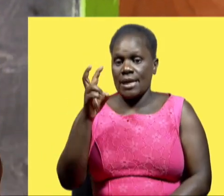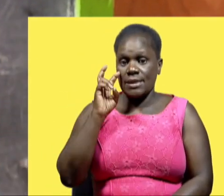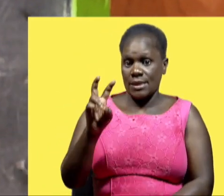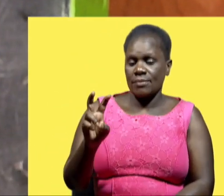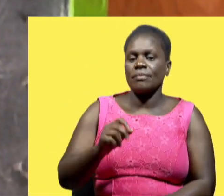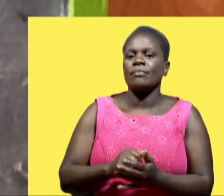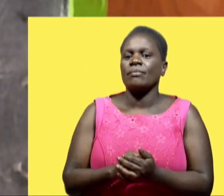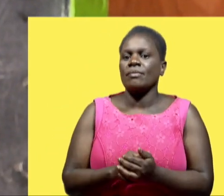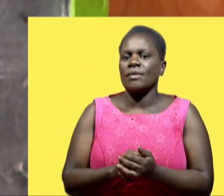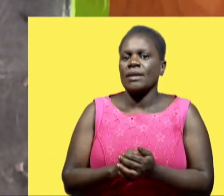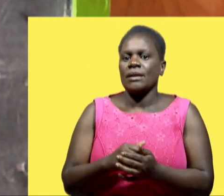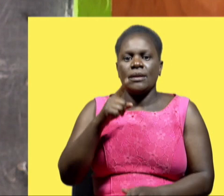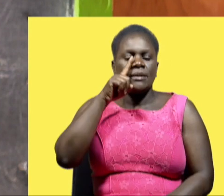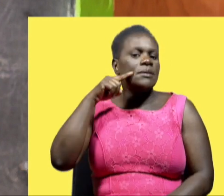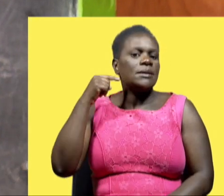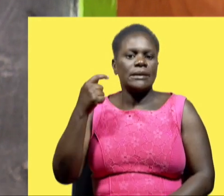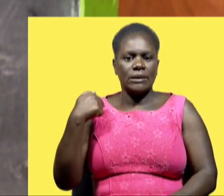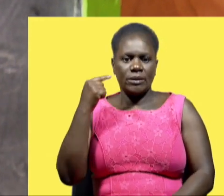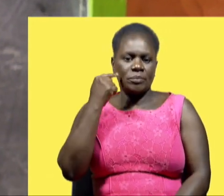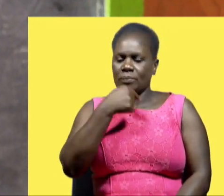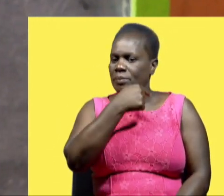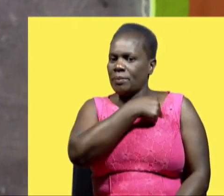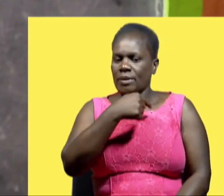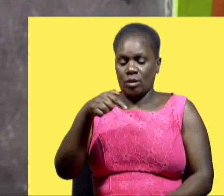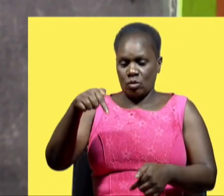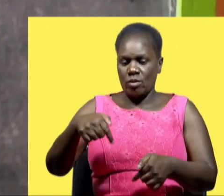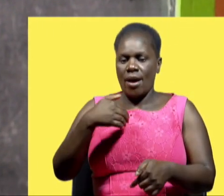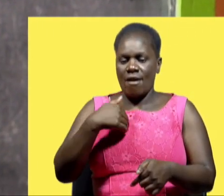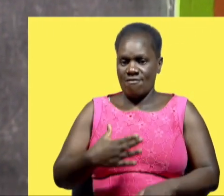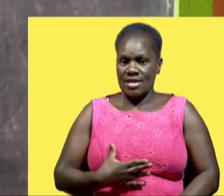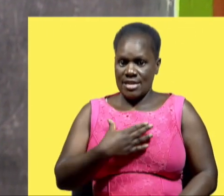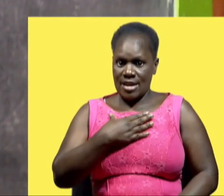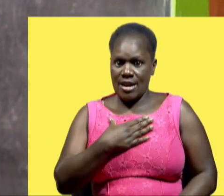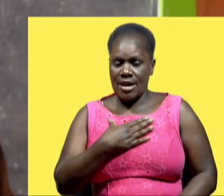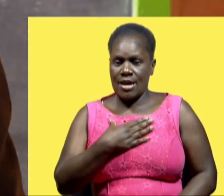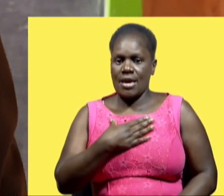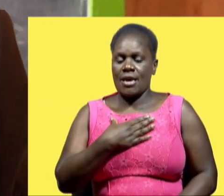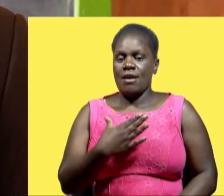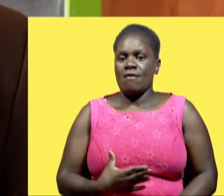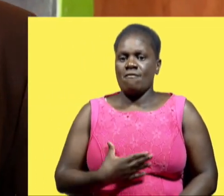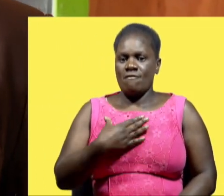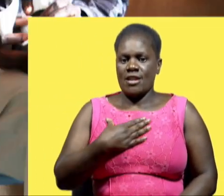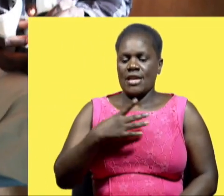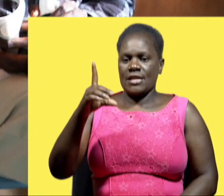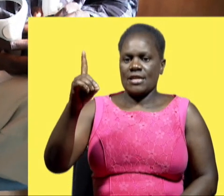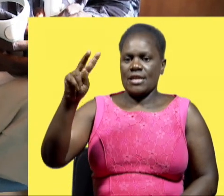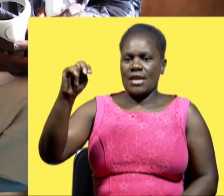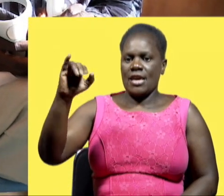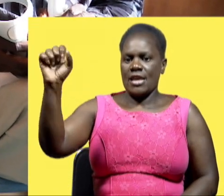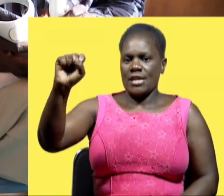Yes? Cheetah. Cheetah. Yes. So today, we have some guests. And these guests are Dennis and Samson.